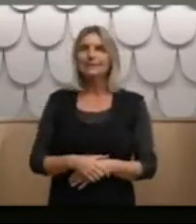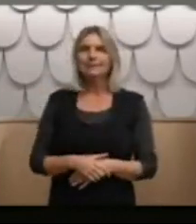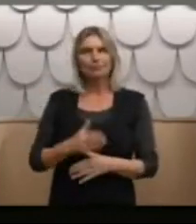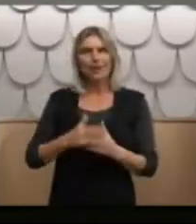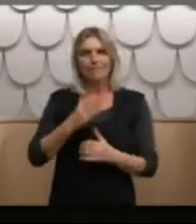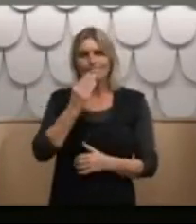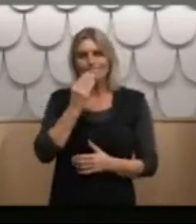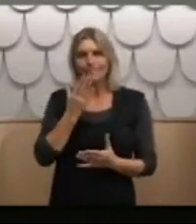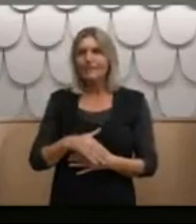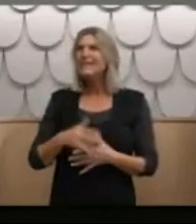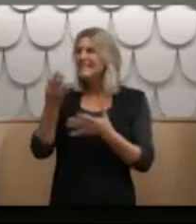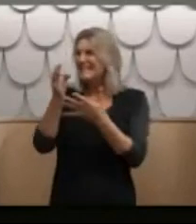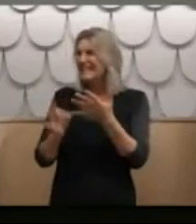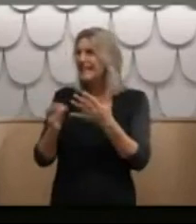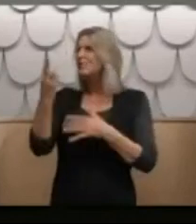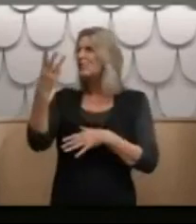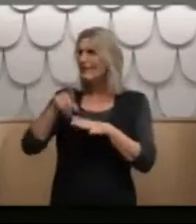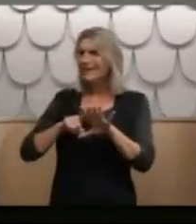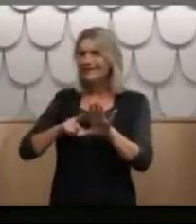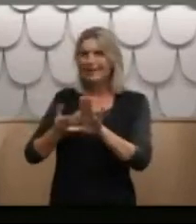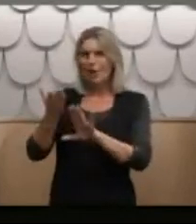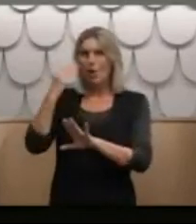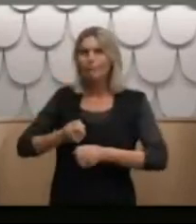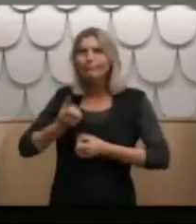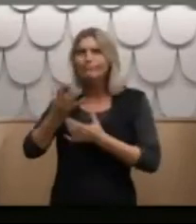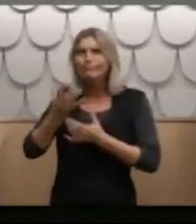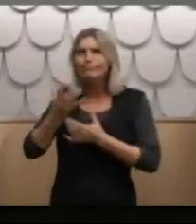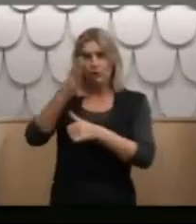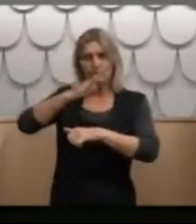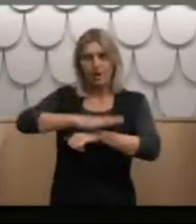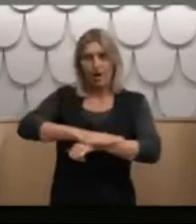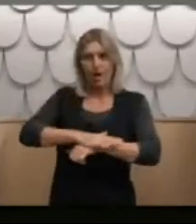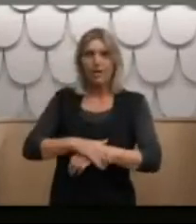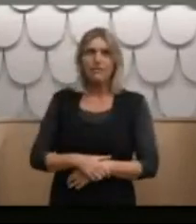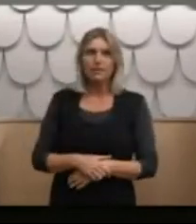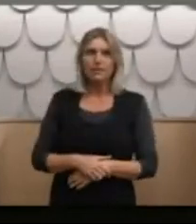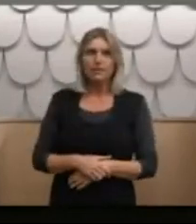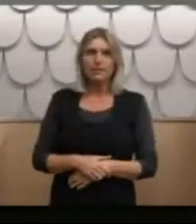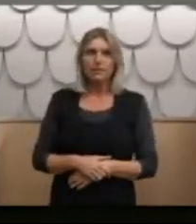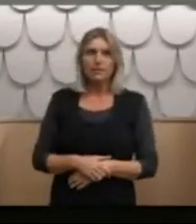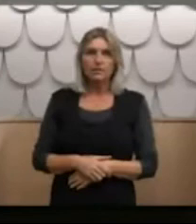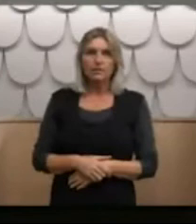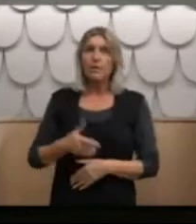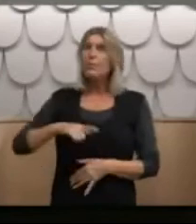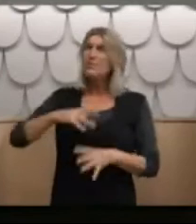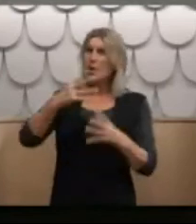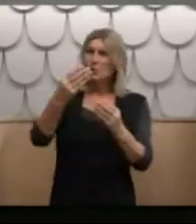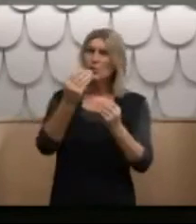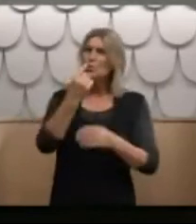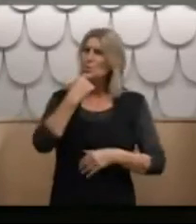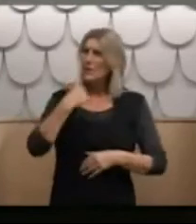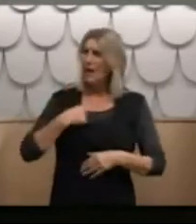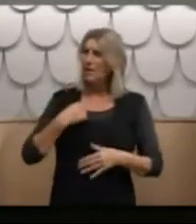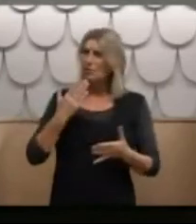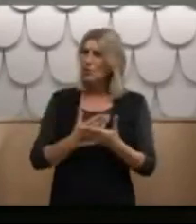all. I've told her the details about three years ago for the first time. Because I was taught that the truth was wrong and I was punished with